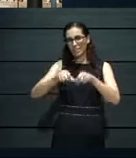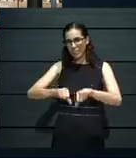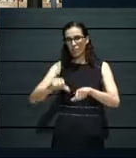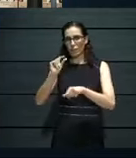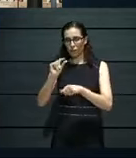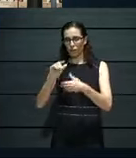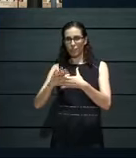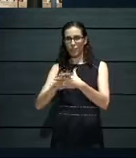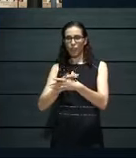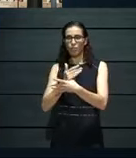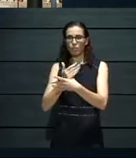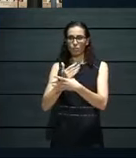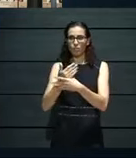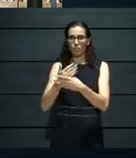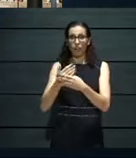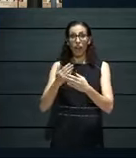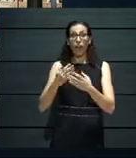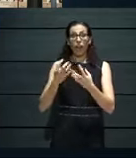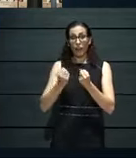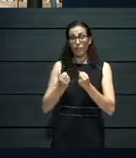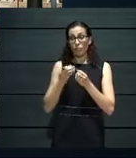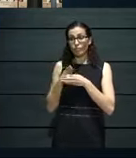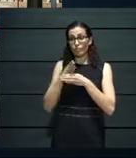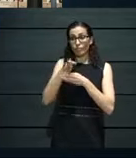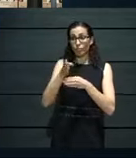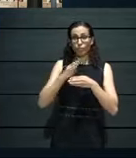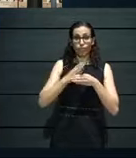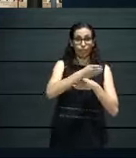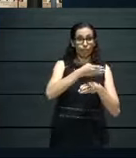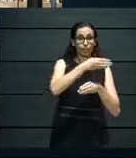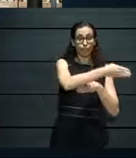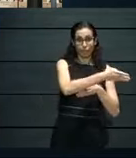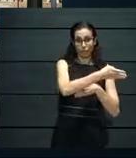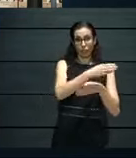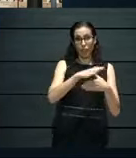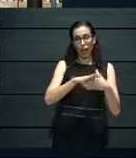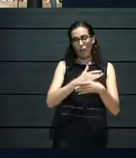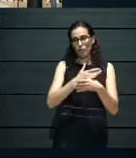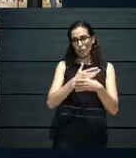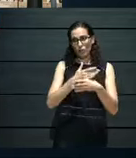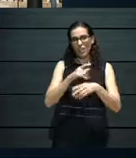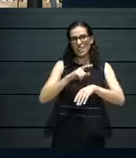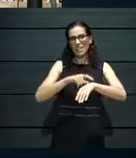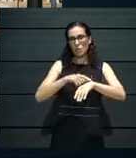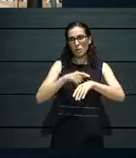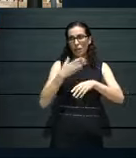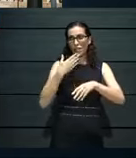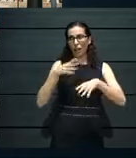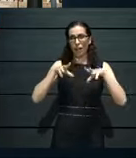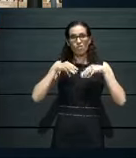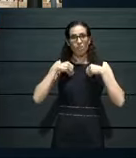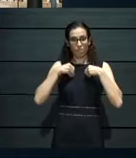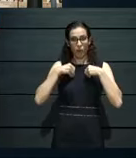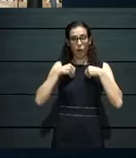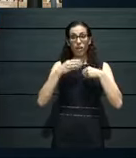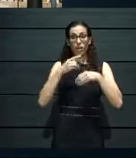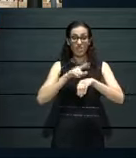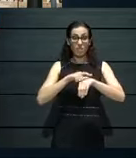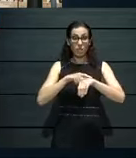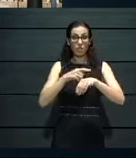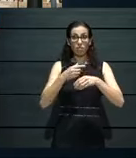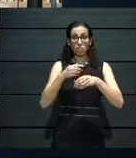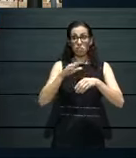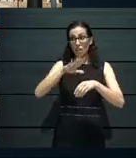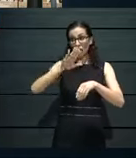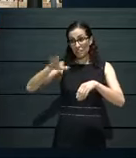around and go to people, because the lockdown had practically ended, in a way. The